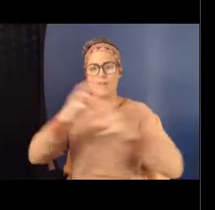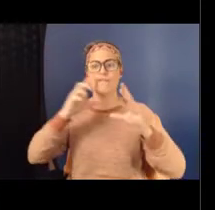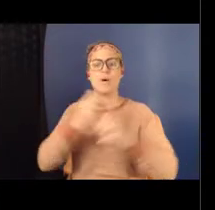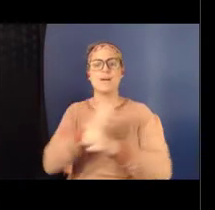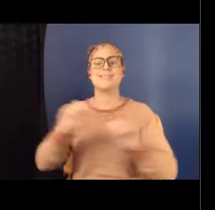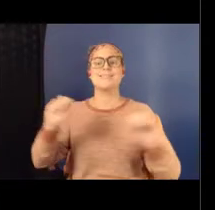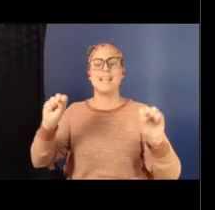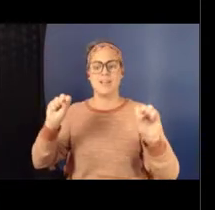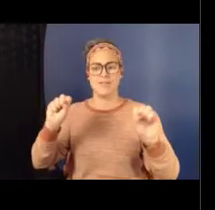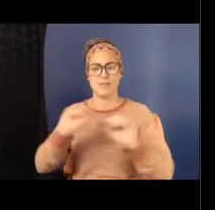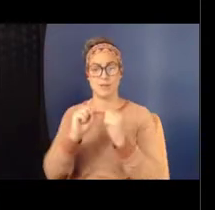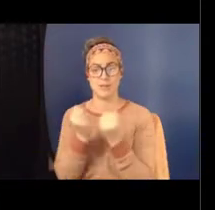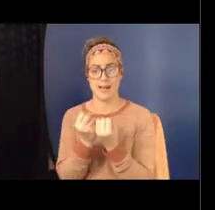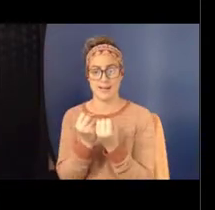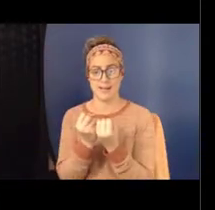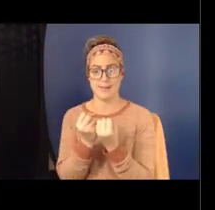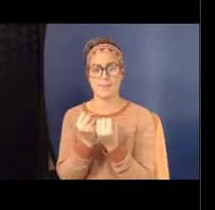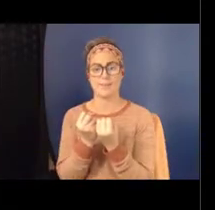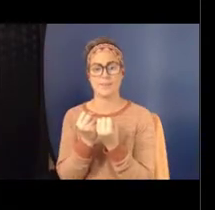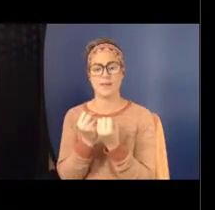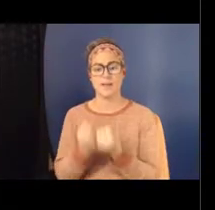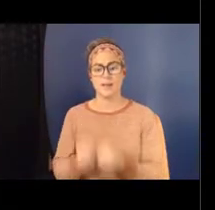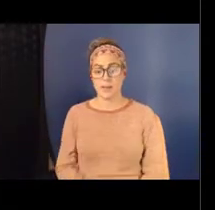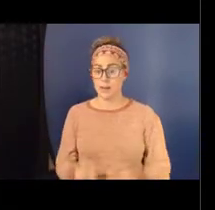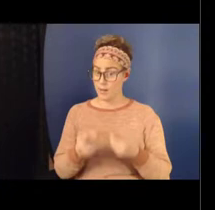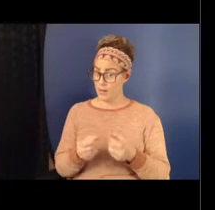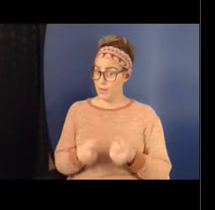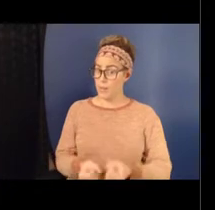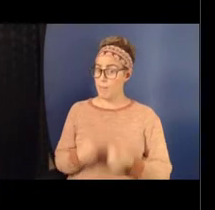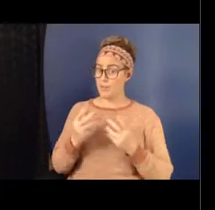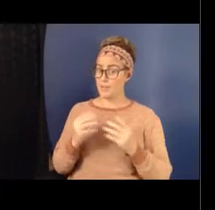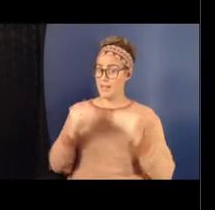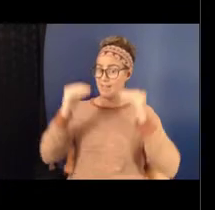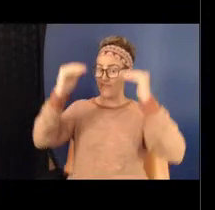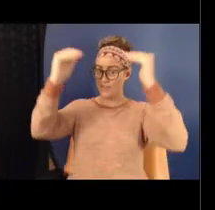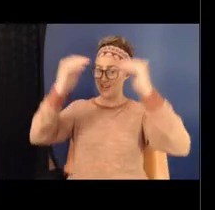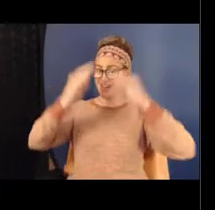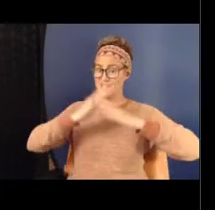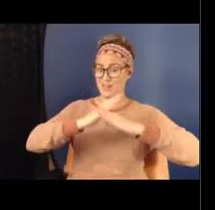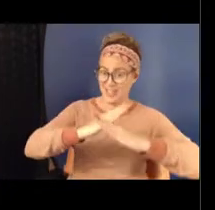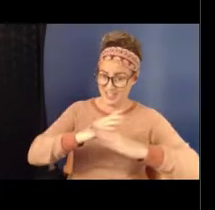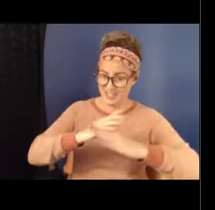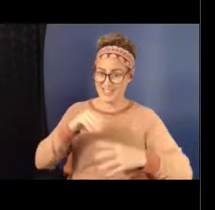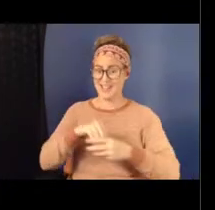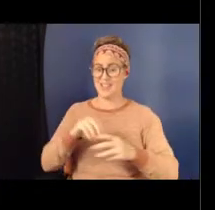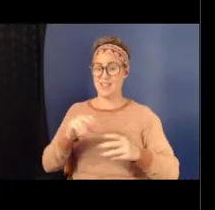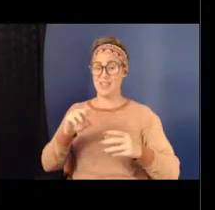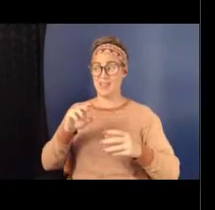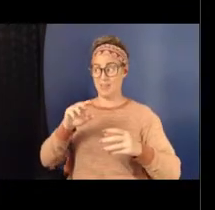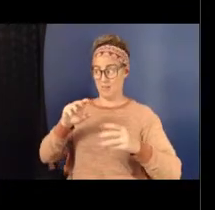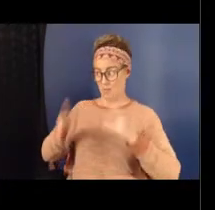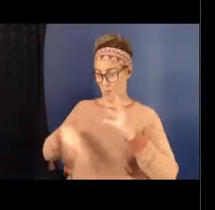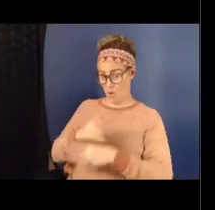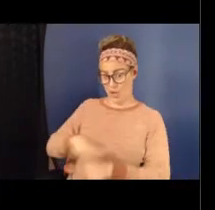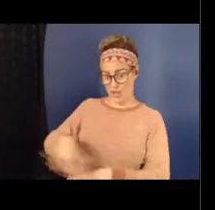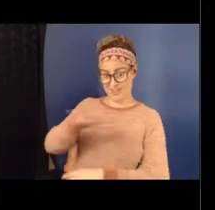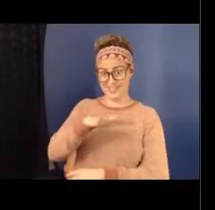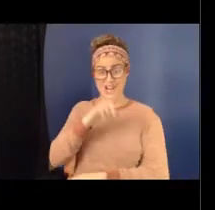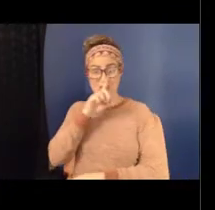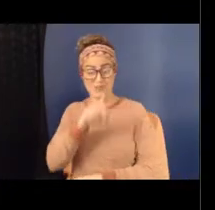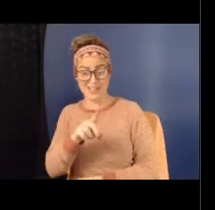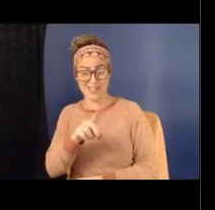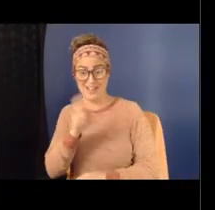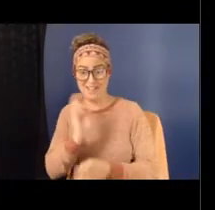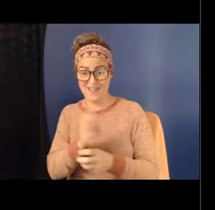-level interventions in the real world are really hard to evaluate because they're unique to each community.